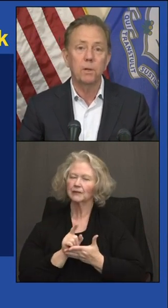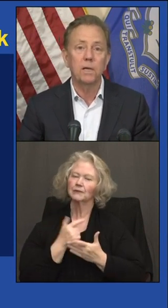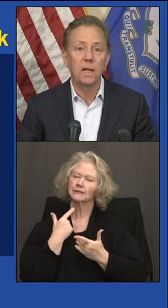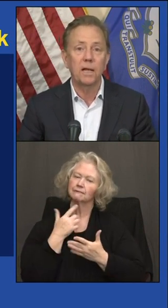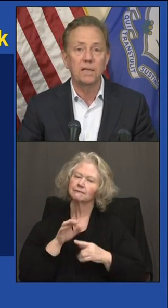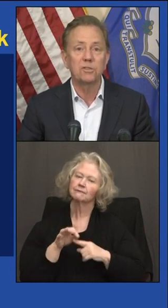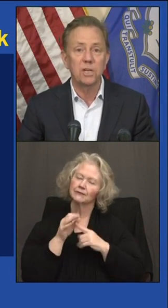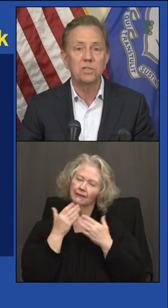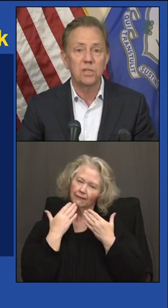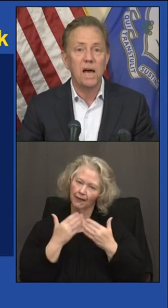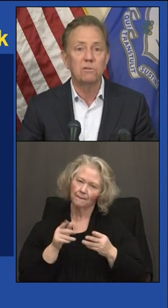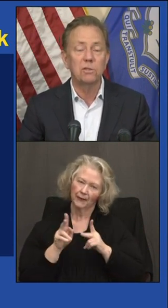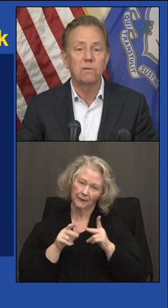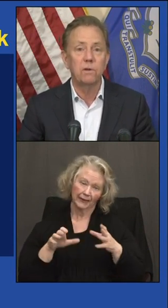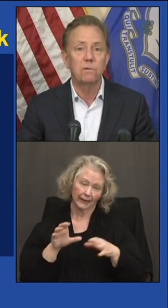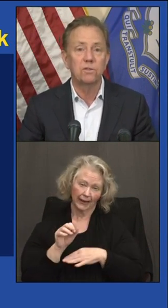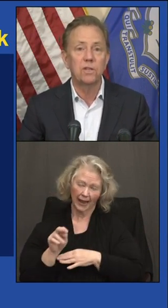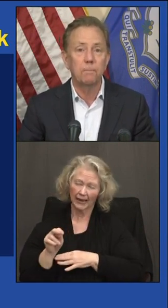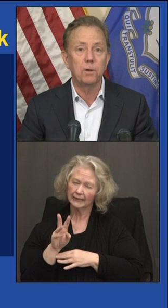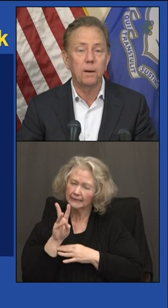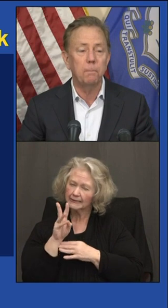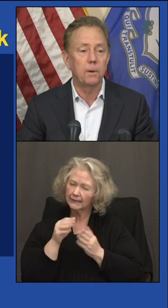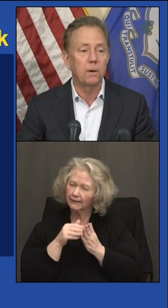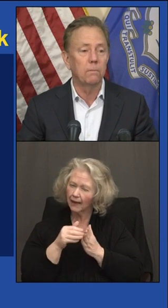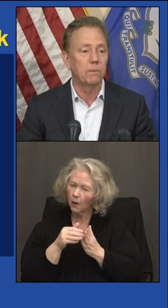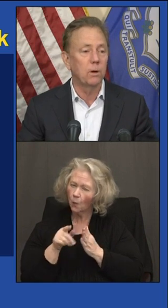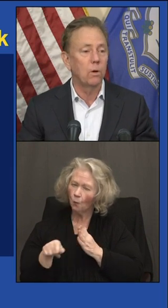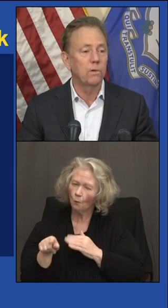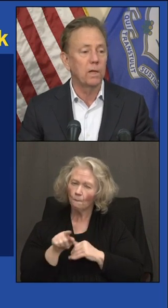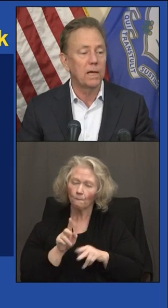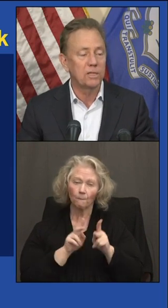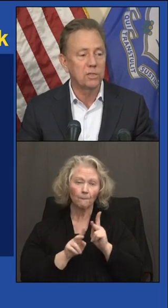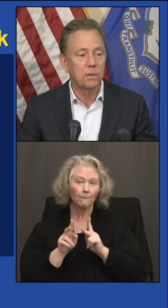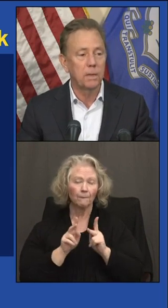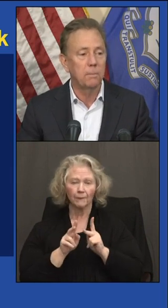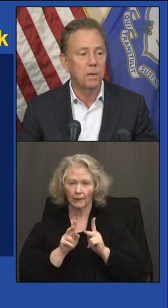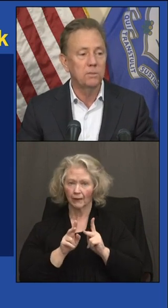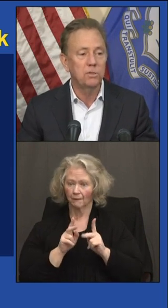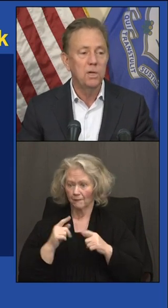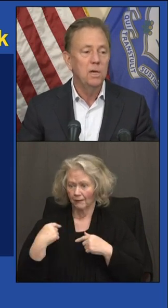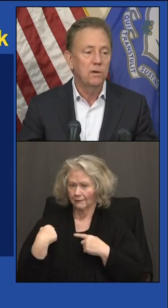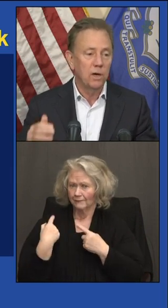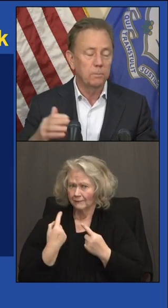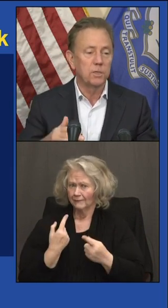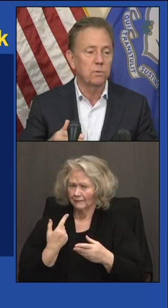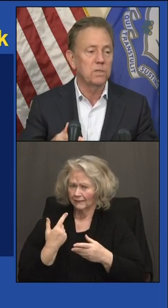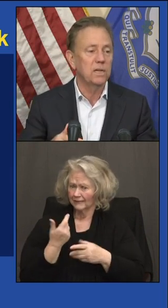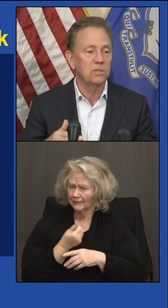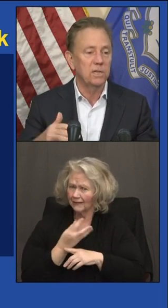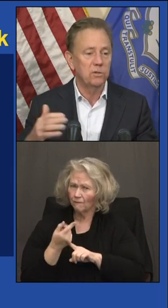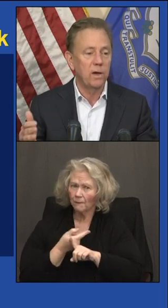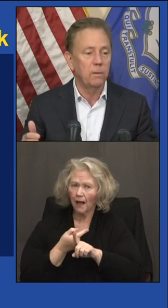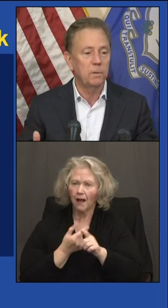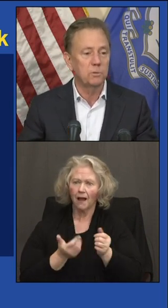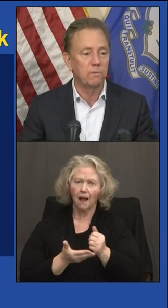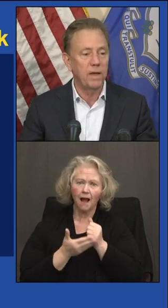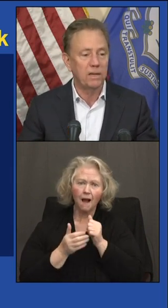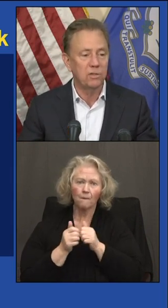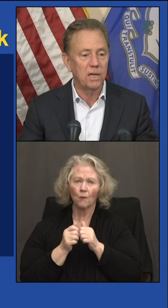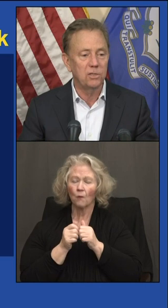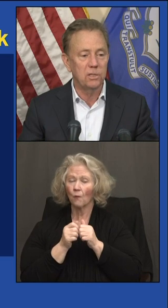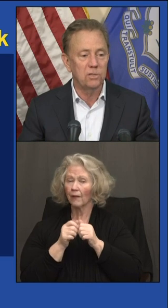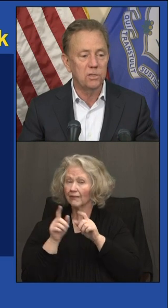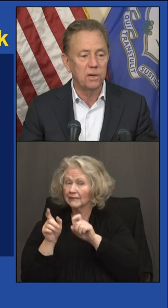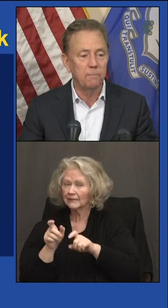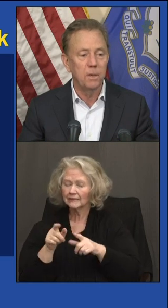the people of Connecticut. 6,000 of you have stepped up, you know, over the last many months. You helped us with testings. You helped us with